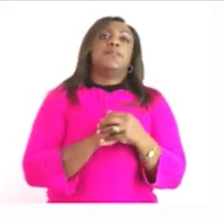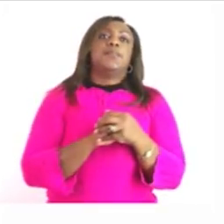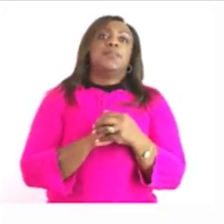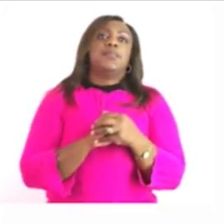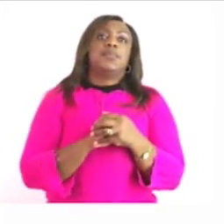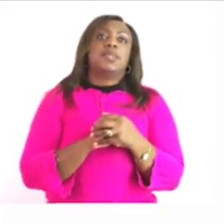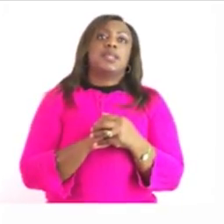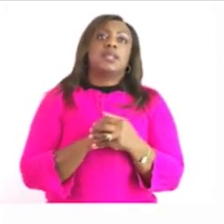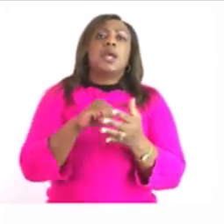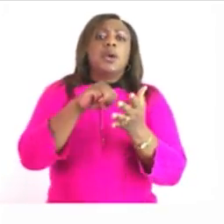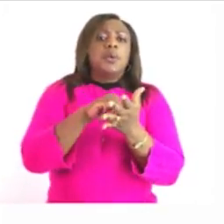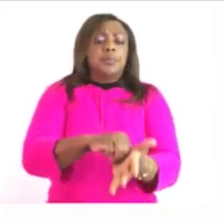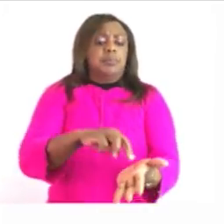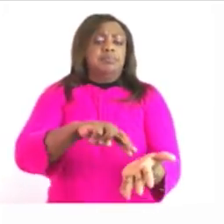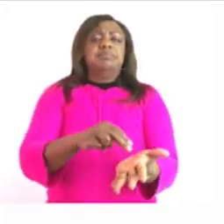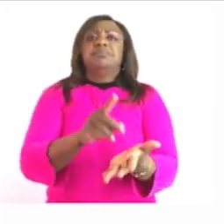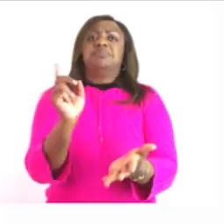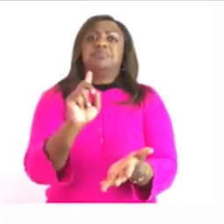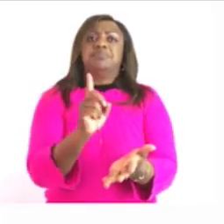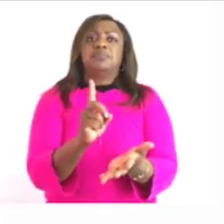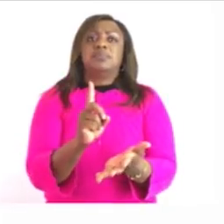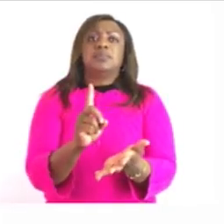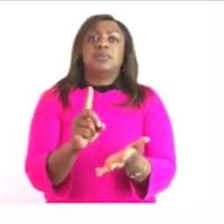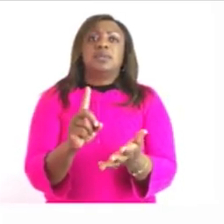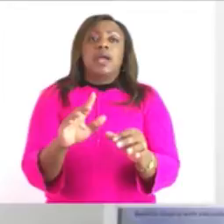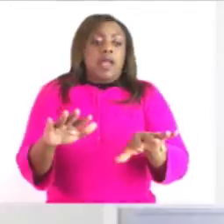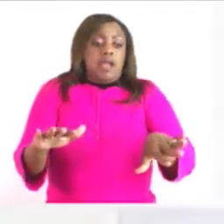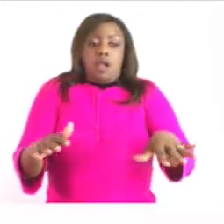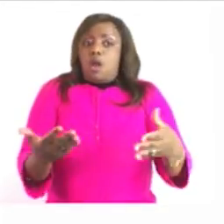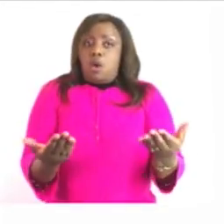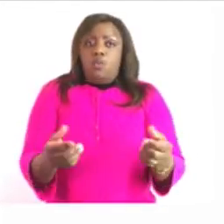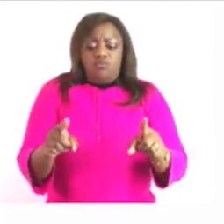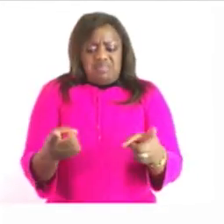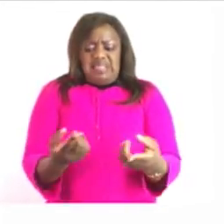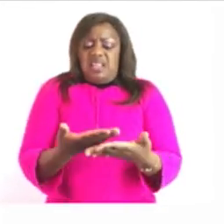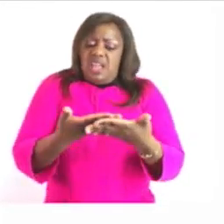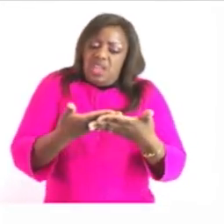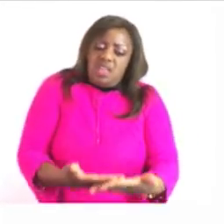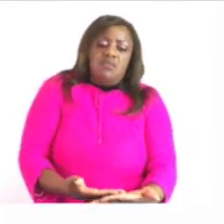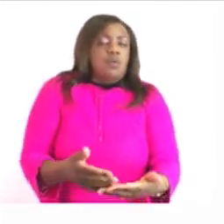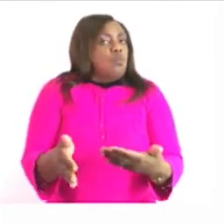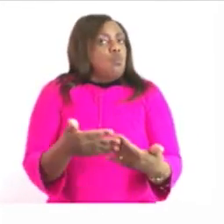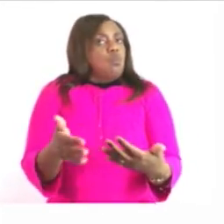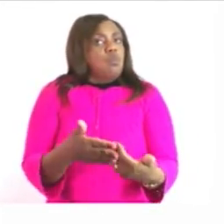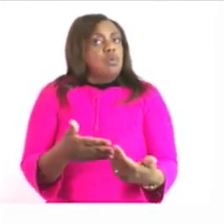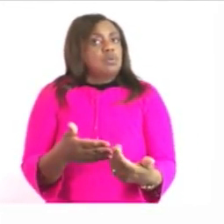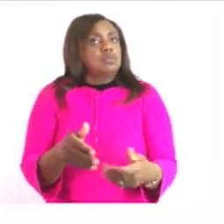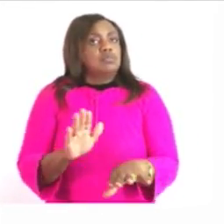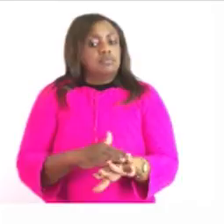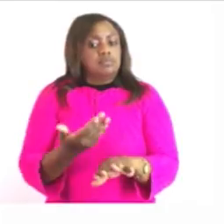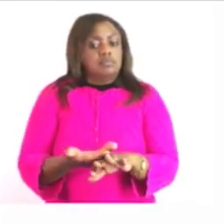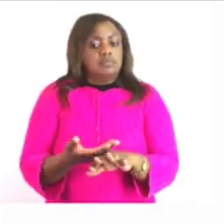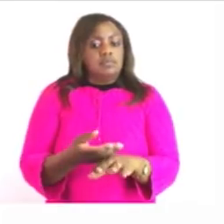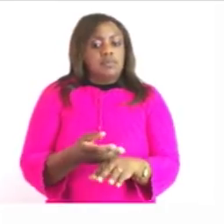mass mass the amount of matter that takes up an object in